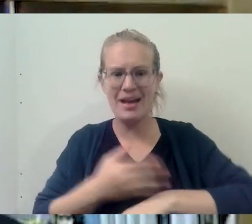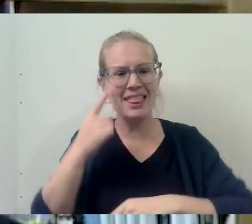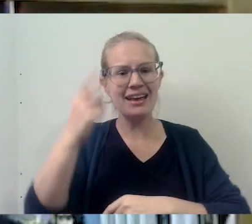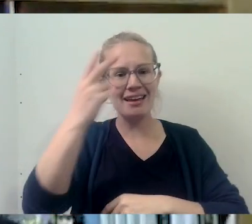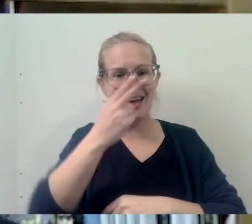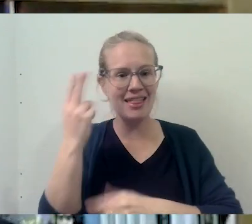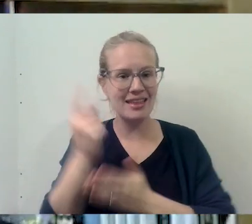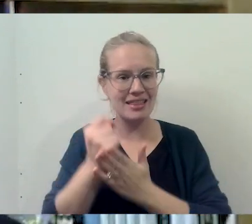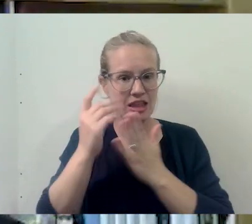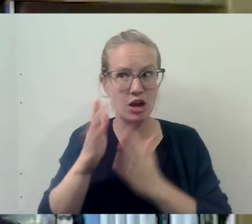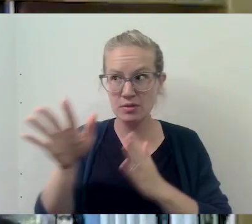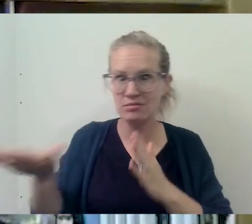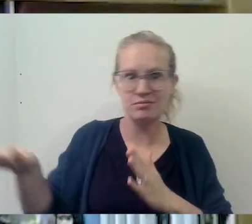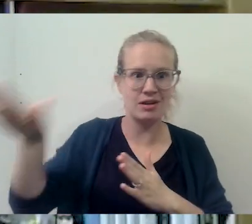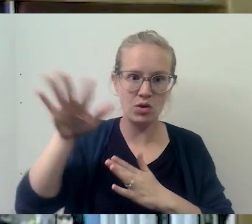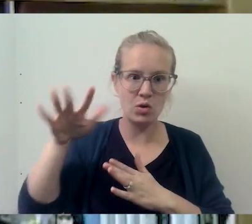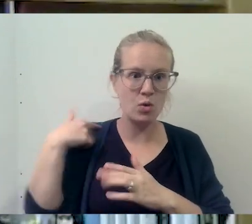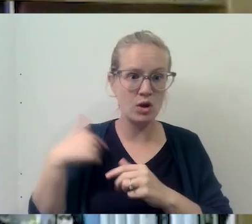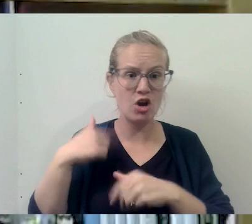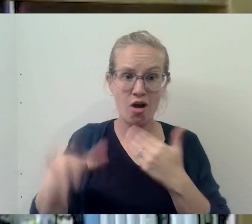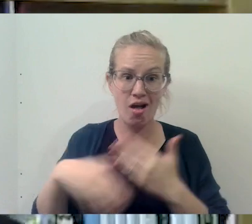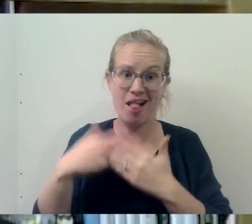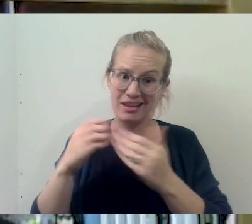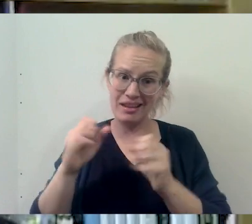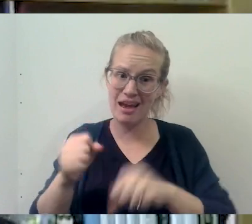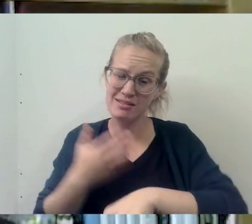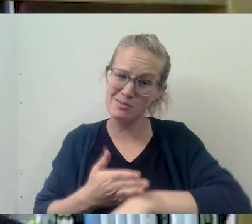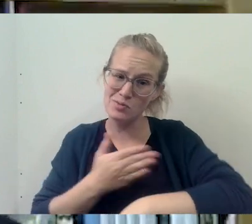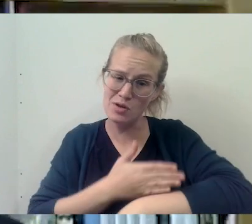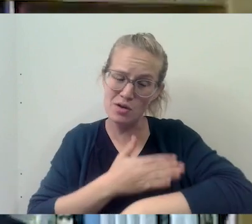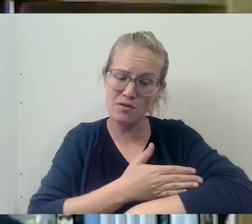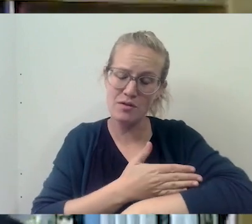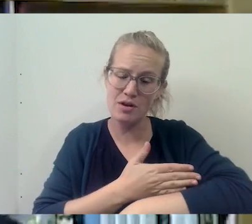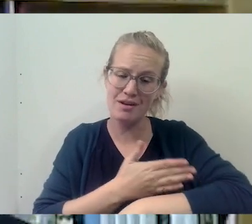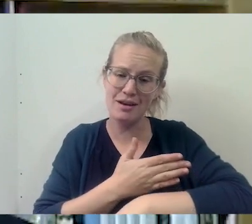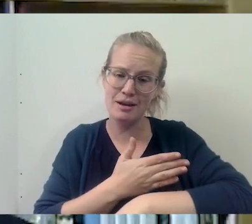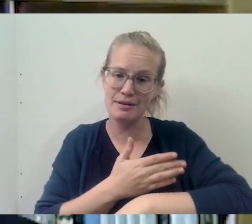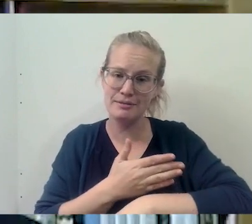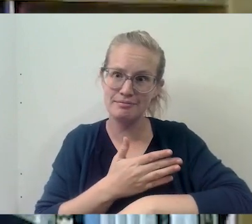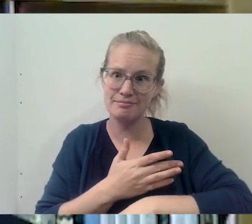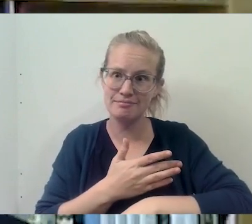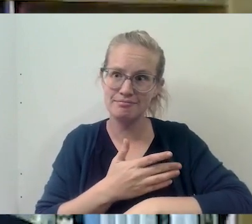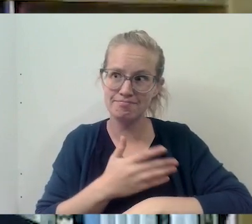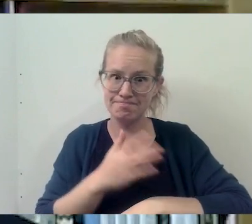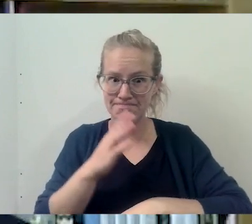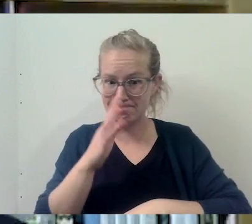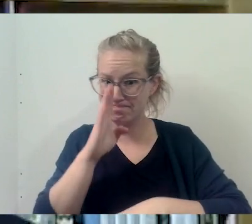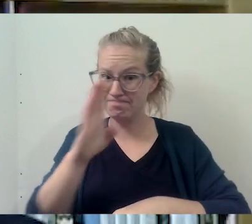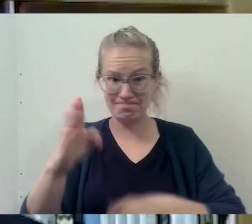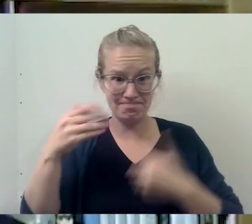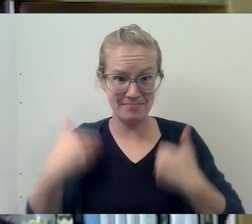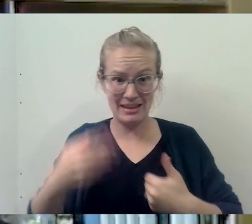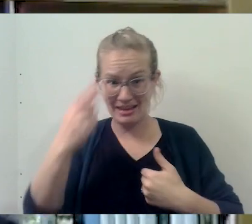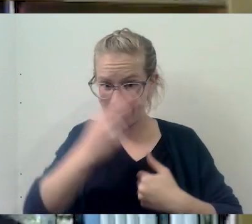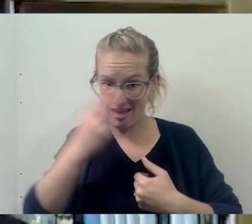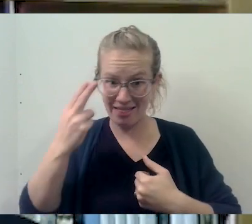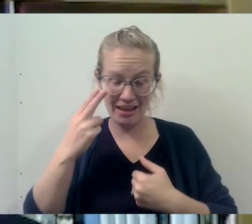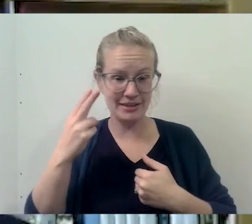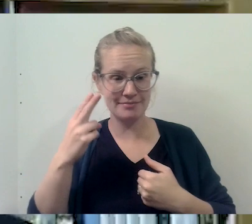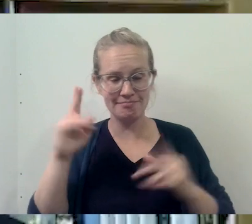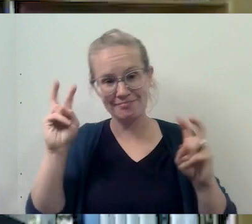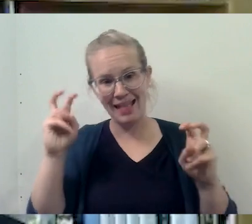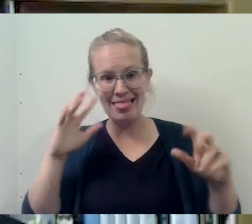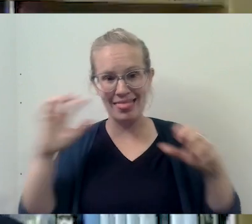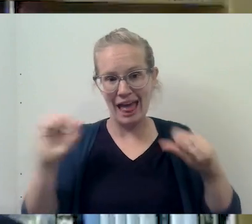therapists out there, we all can be better at basically, you know, saying that we're, you know, Catholic, loud and proud,